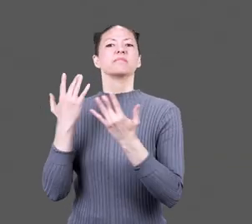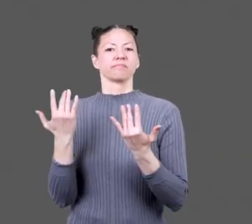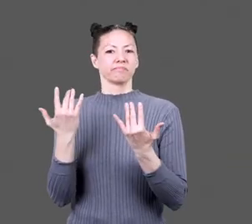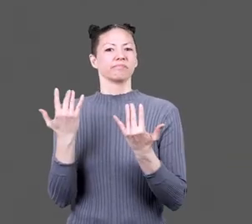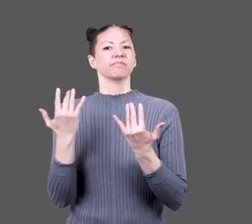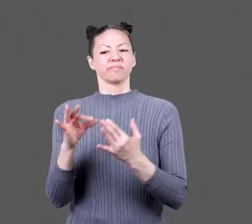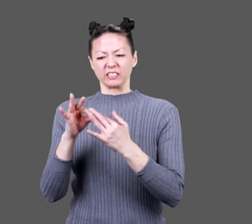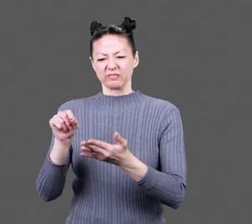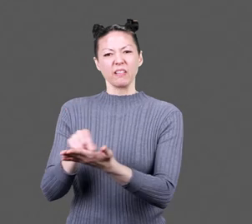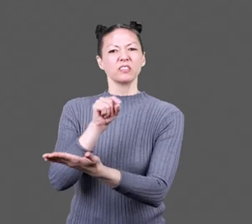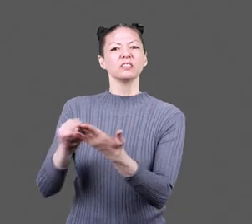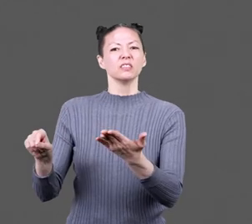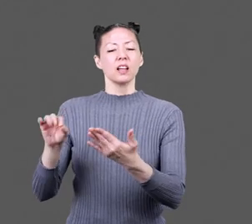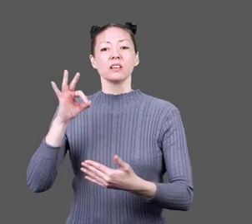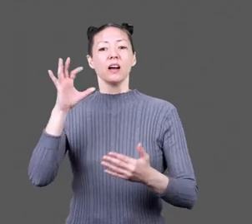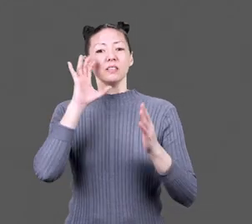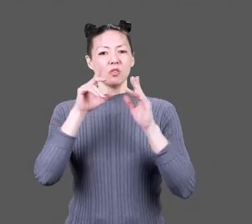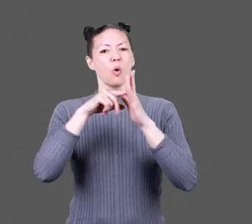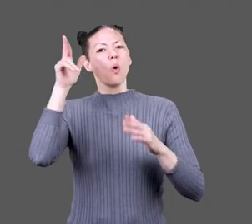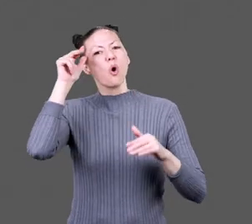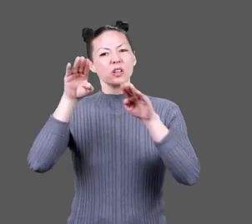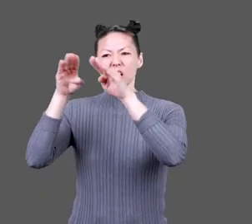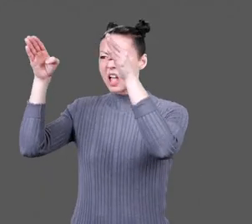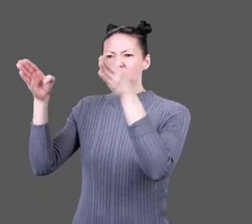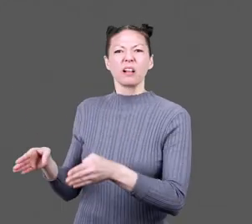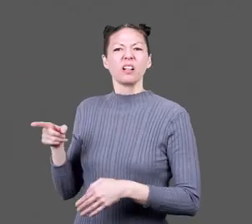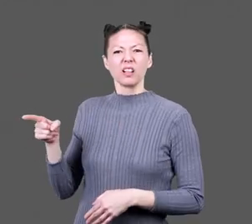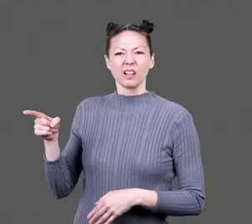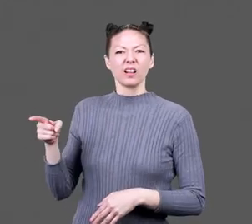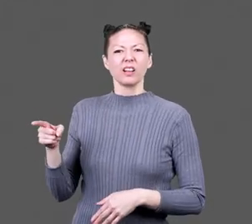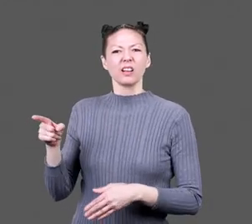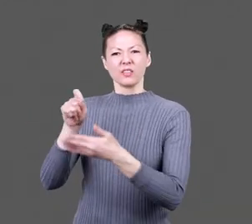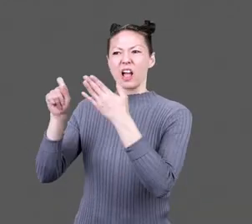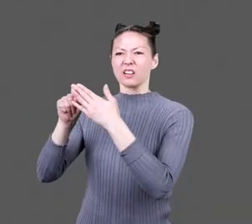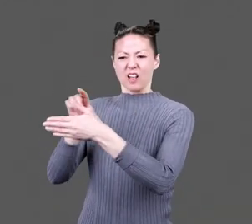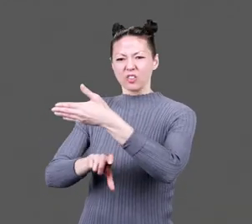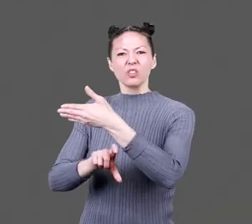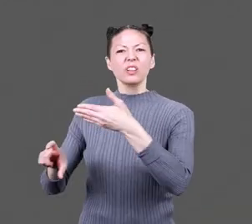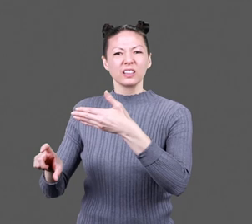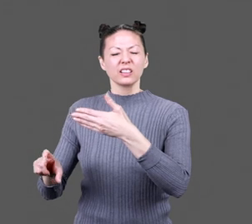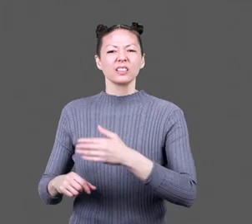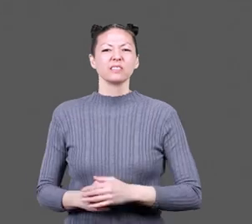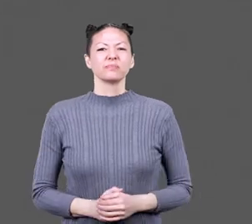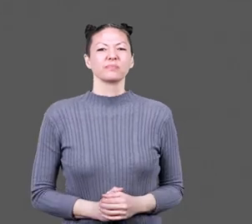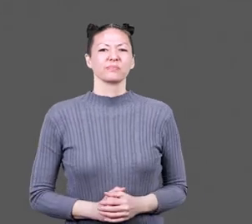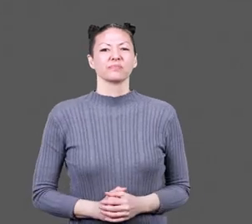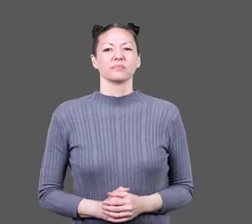destination marked as special. The ninth. Horse stables with impounded handwritten underneath.